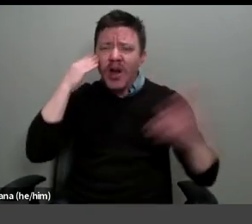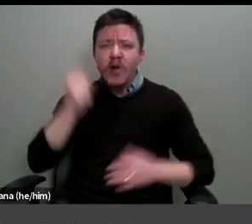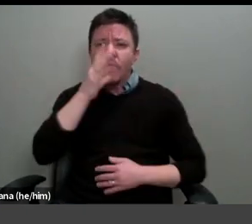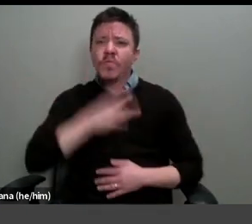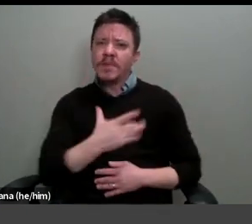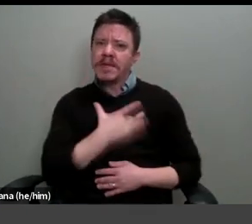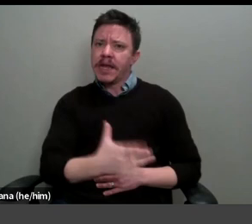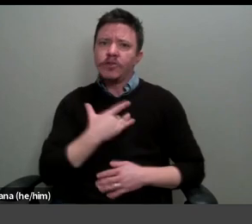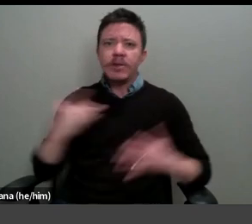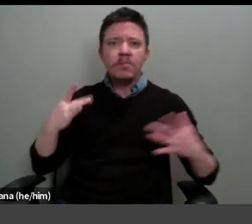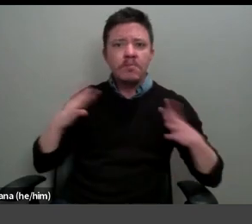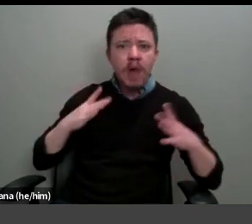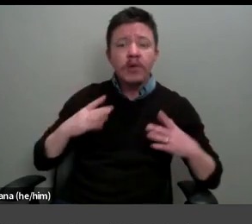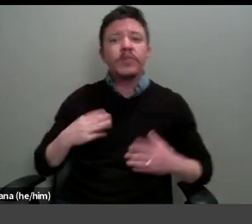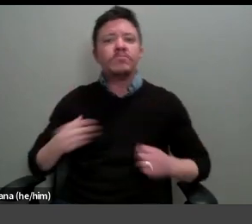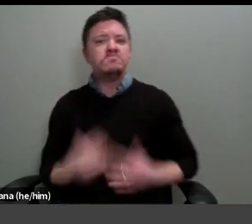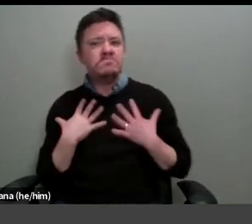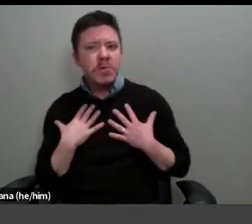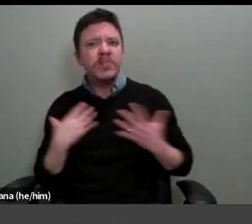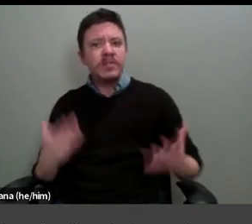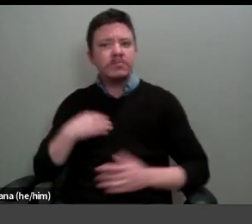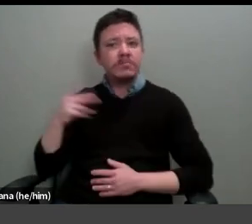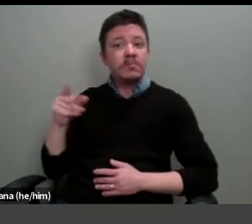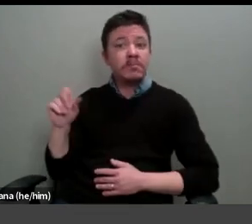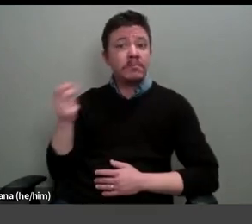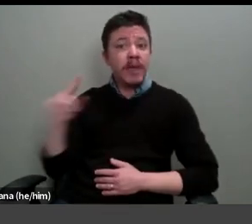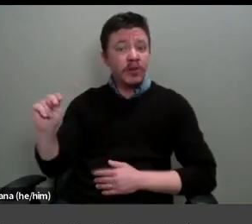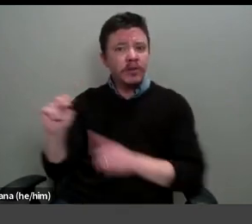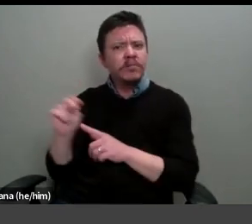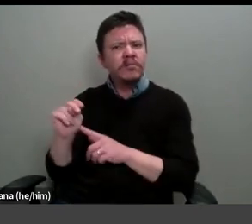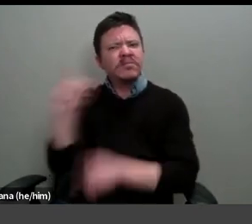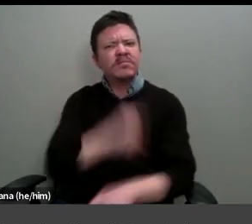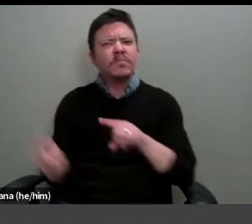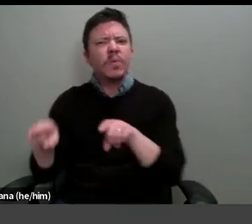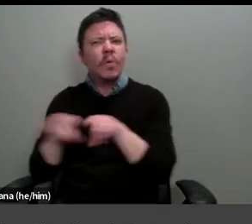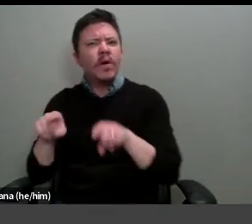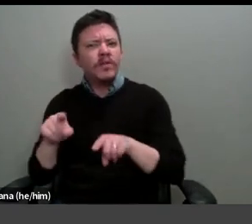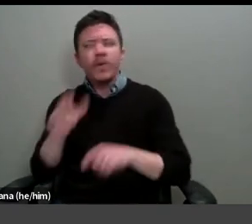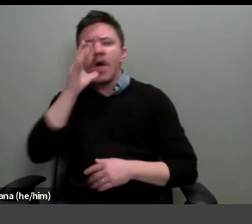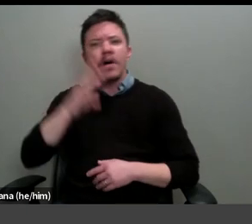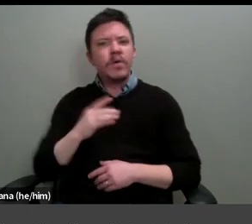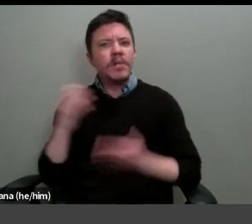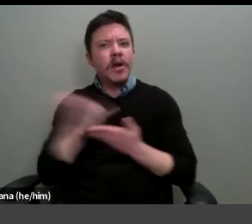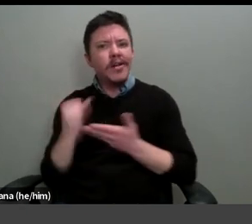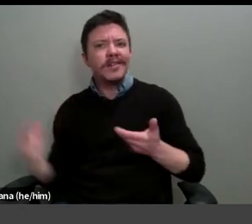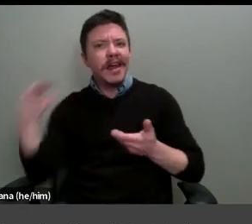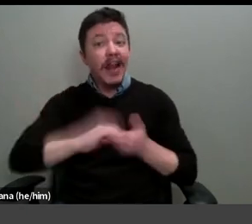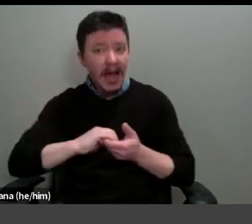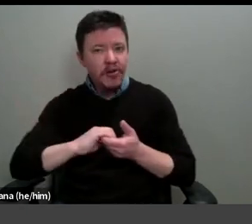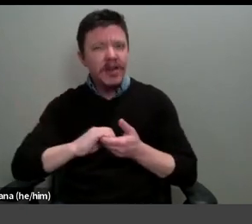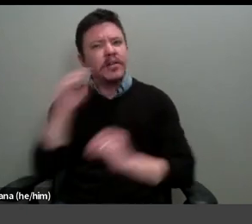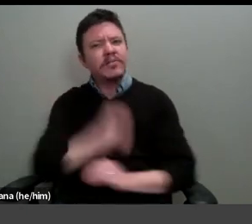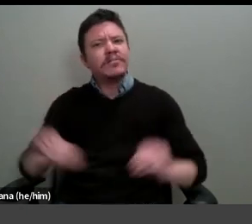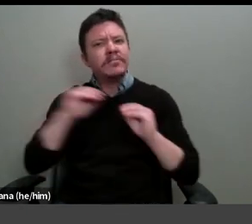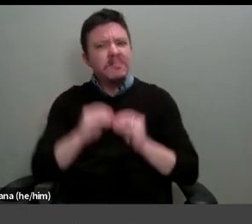muses and patrons, but what also of women as artistic collaborators by other more prosaic means,